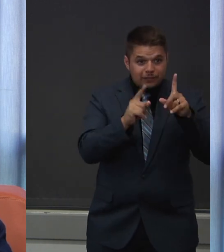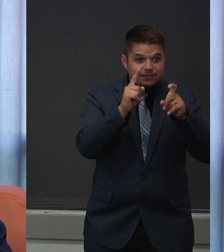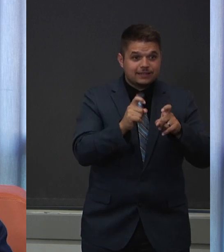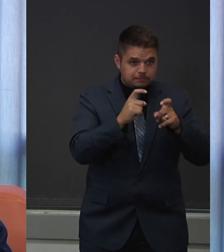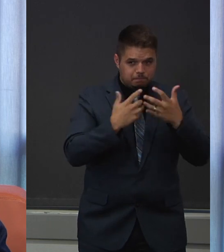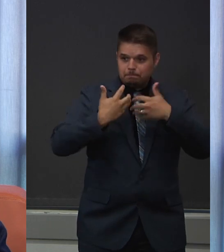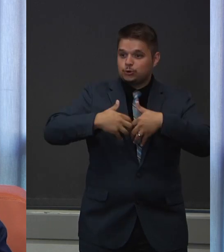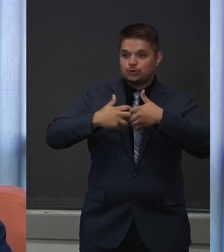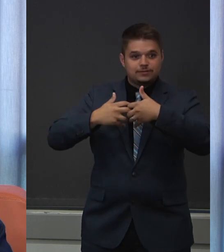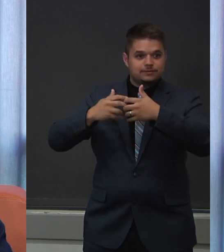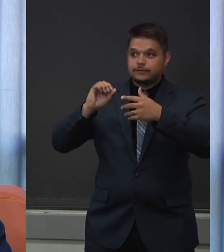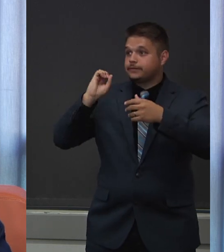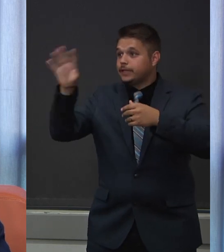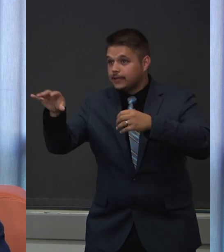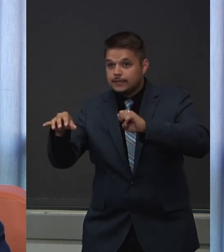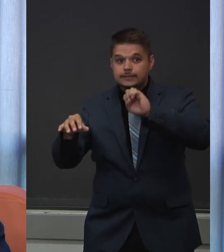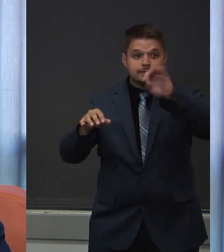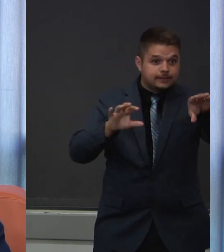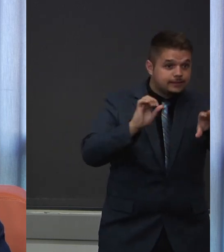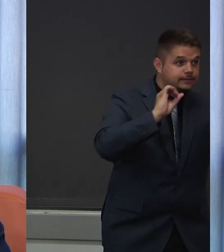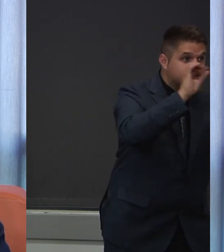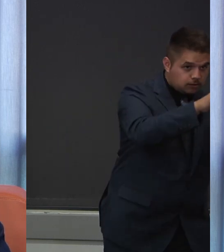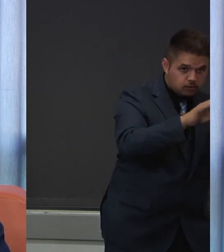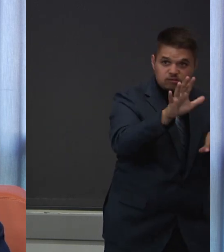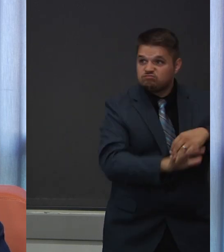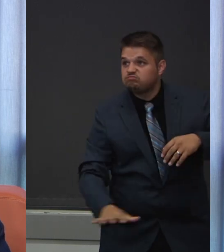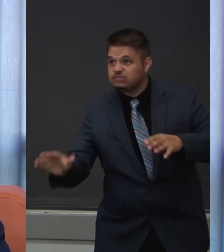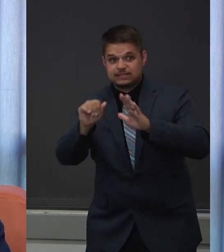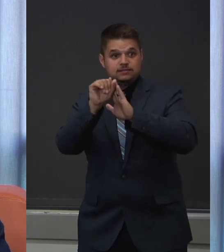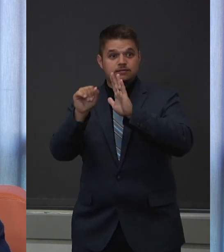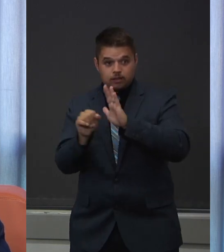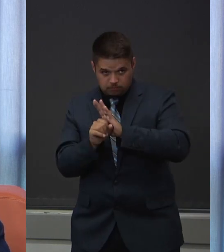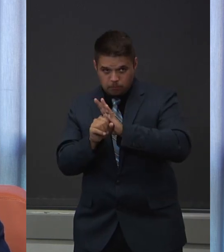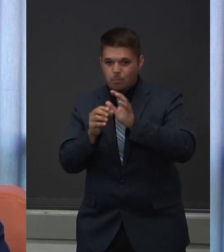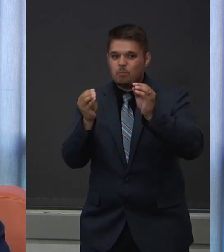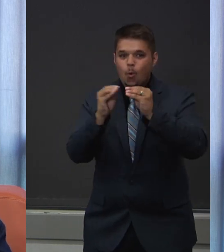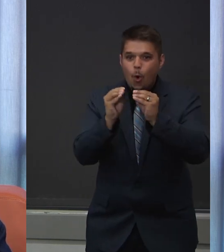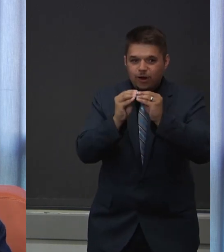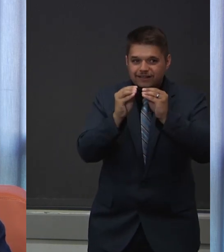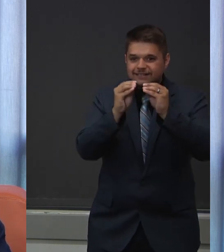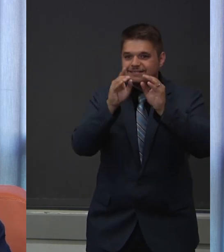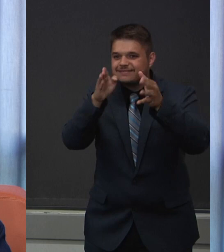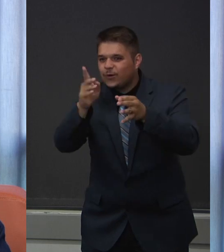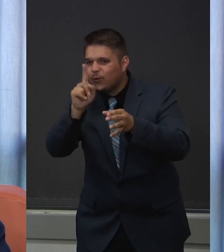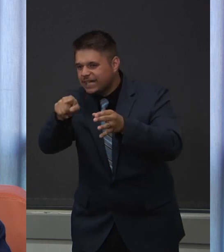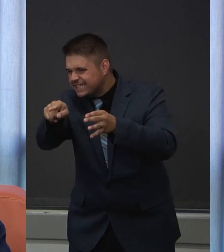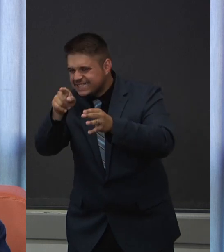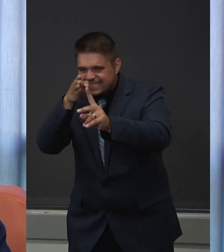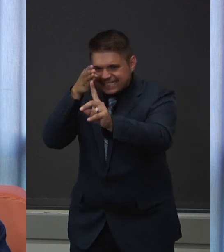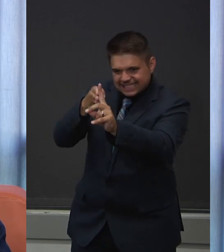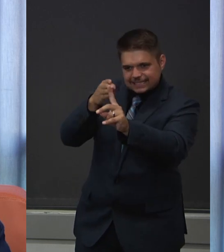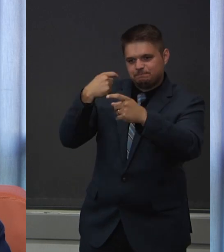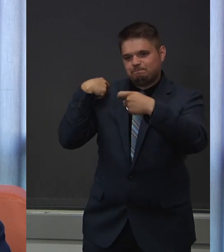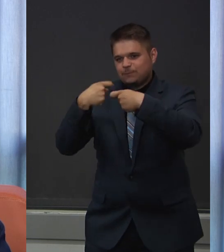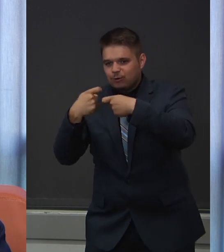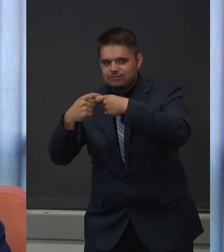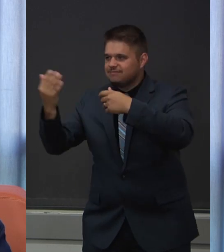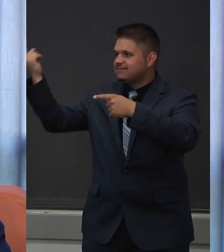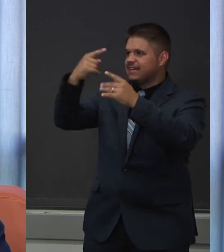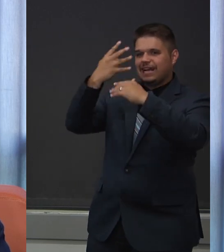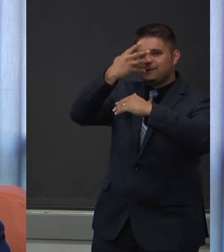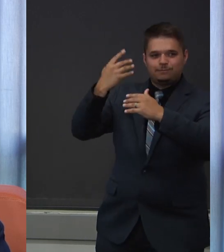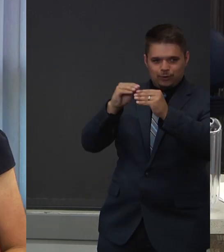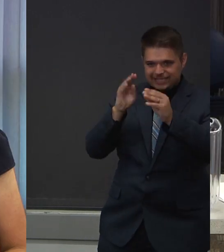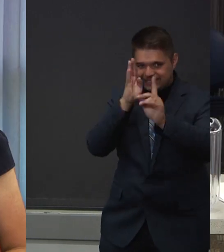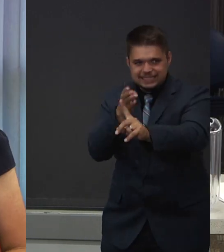that have more Latinx people. So those are some of the things we're doing. Melissa, did you have anything to add to